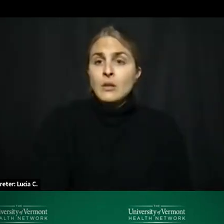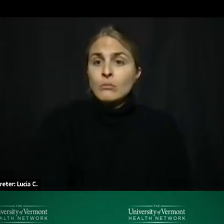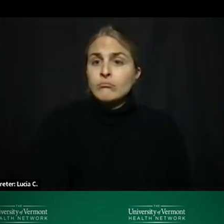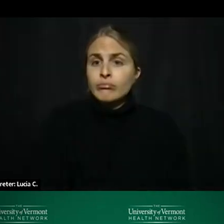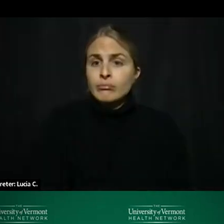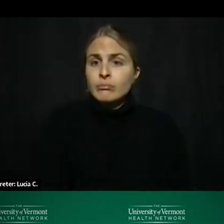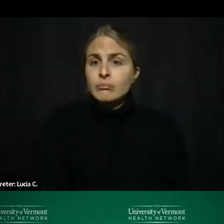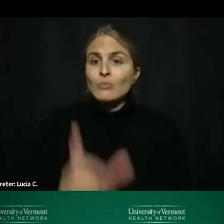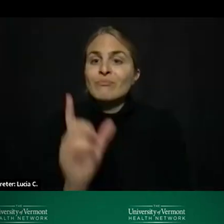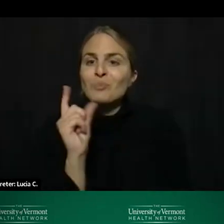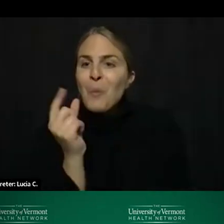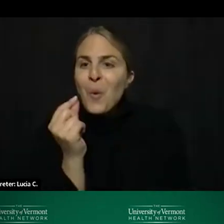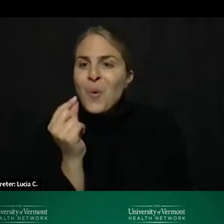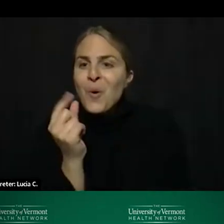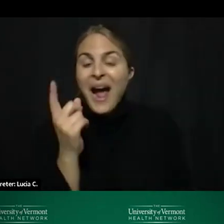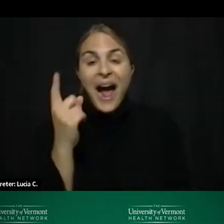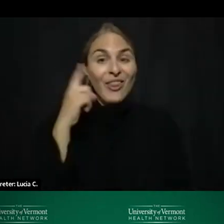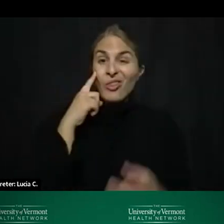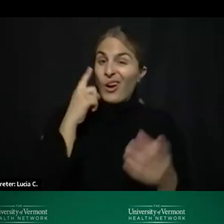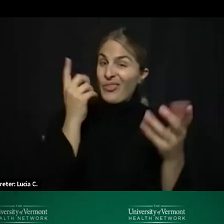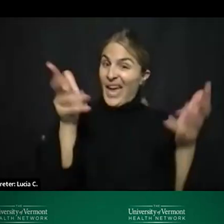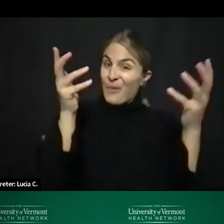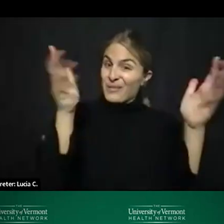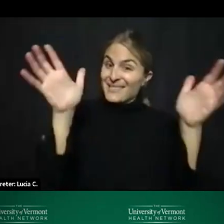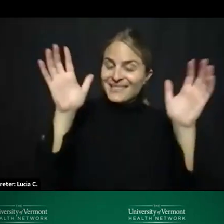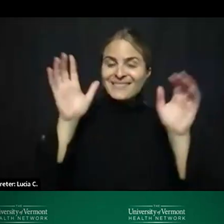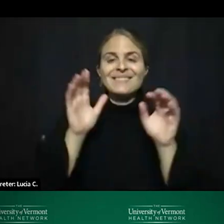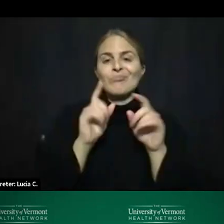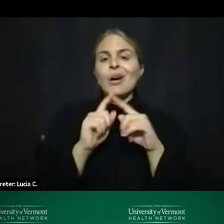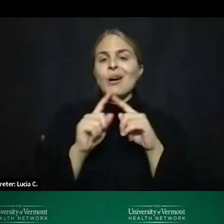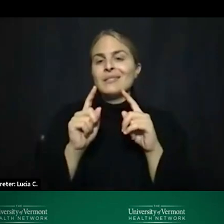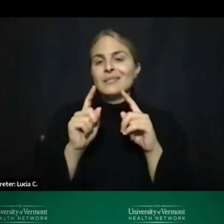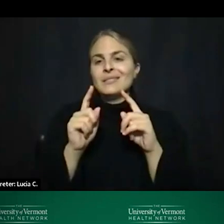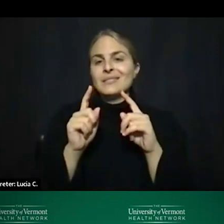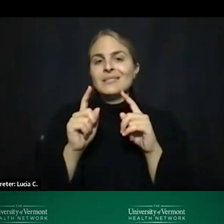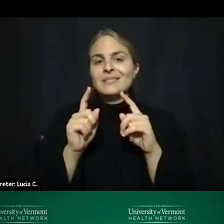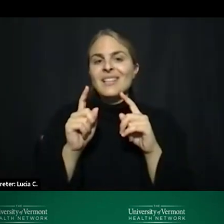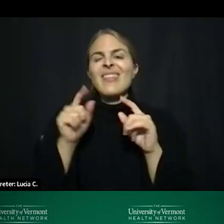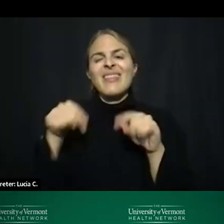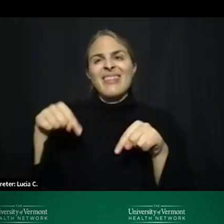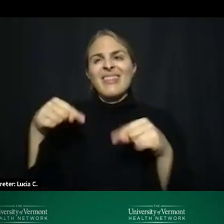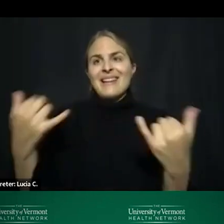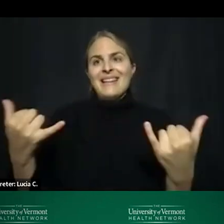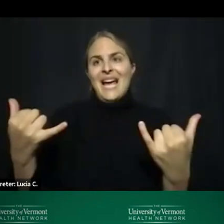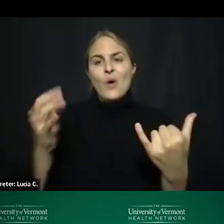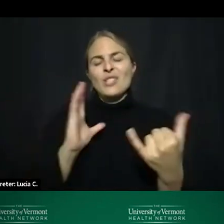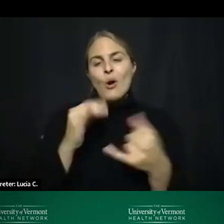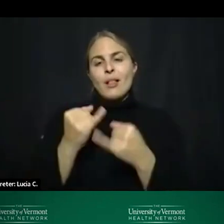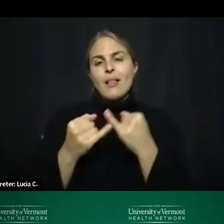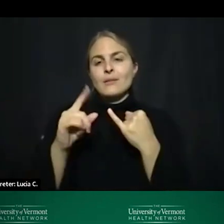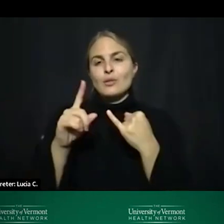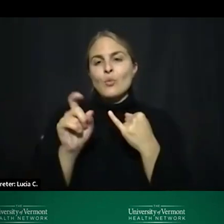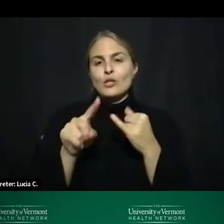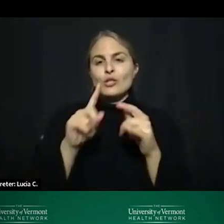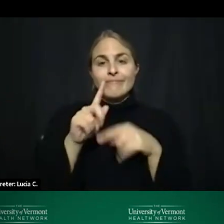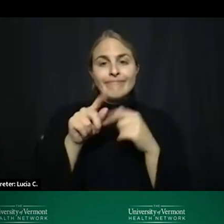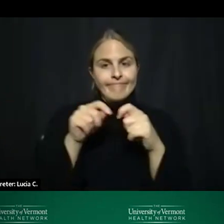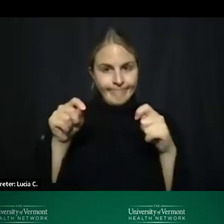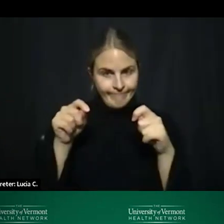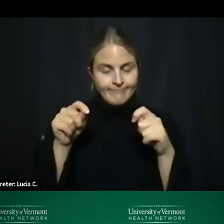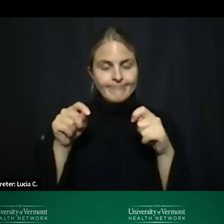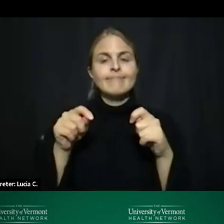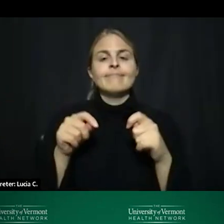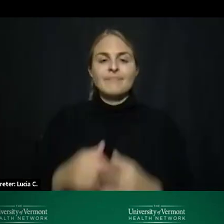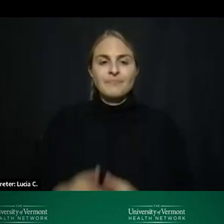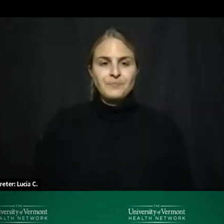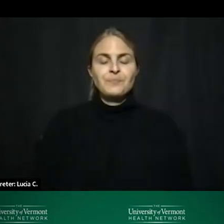no sorry sorry i thought we had our last question i i think i'm gonna call it this is the last question for sure and then um i think we'll